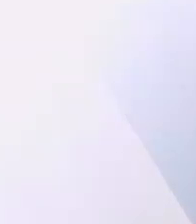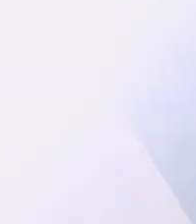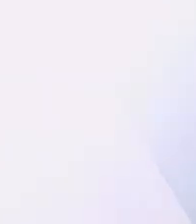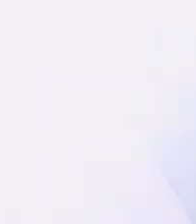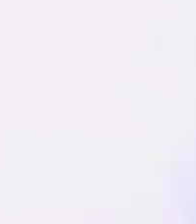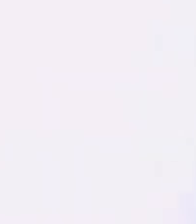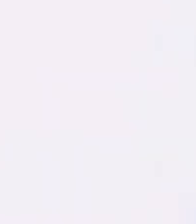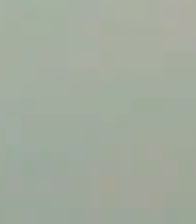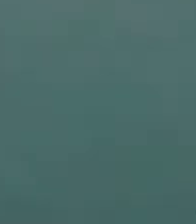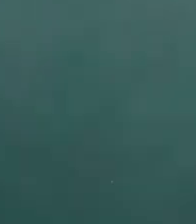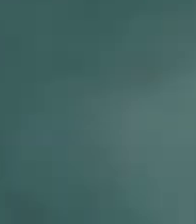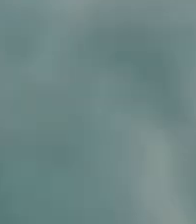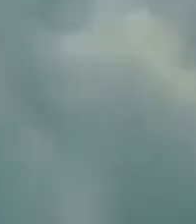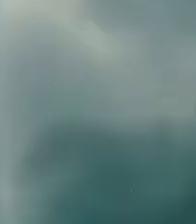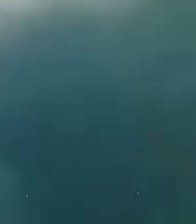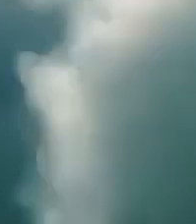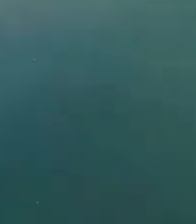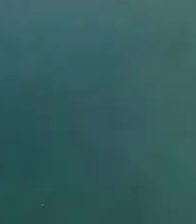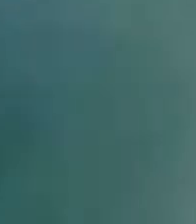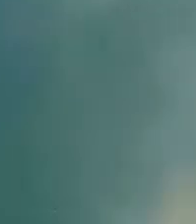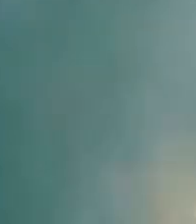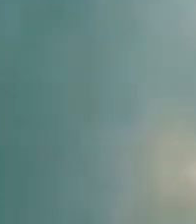I'll come to take the